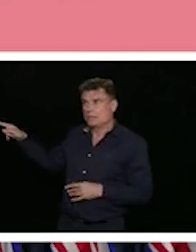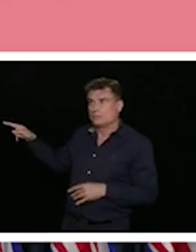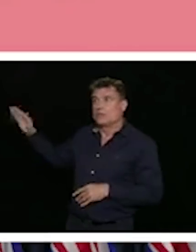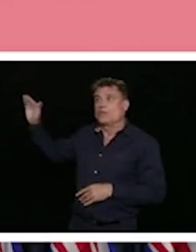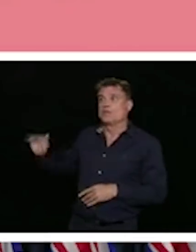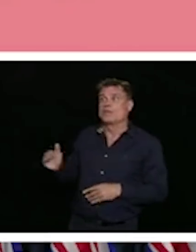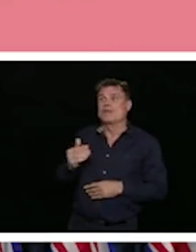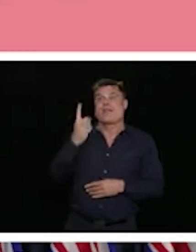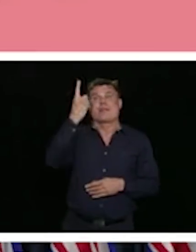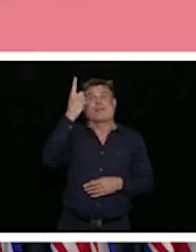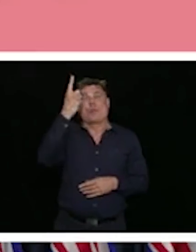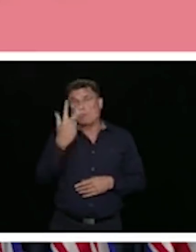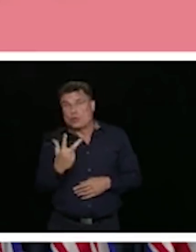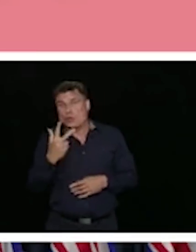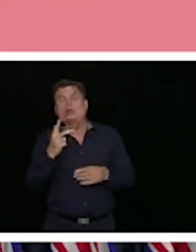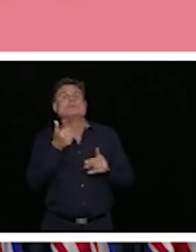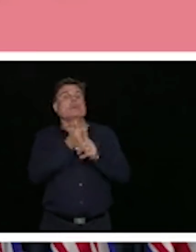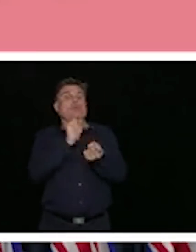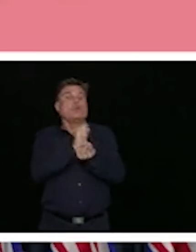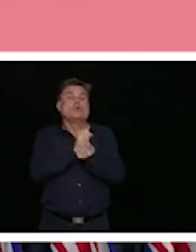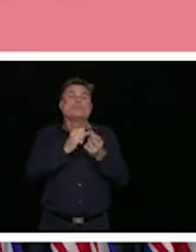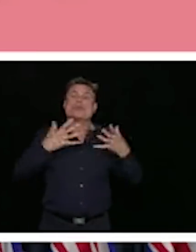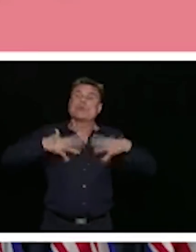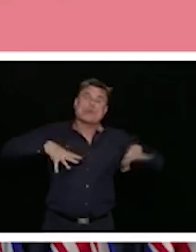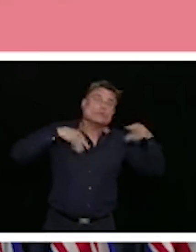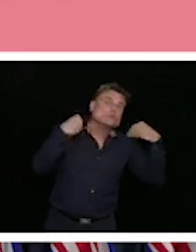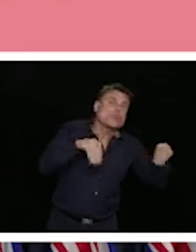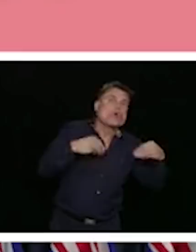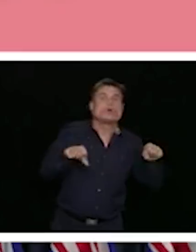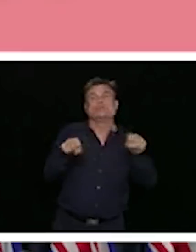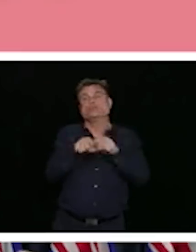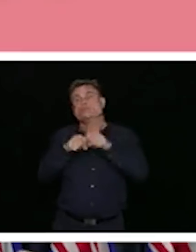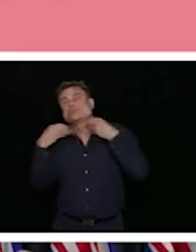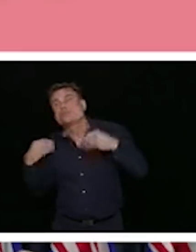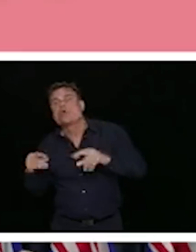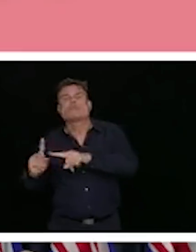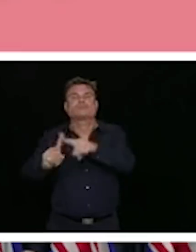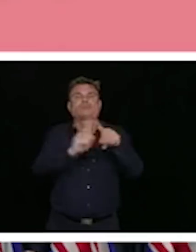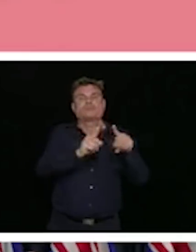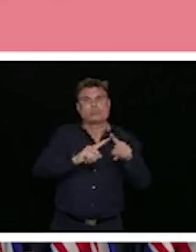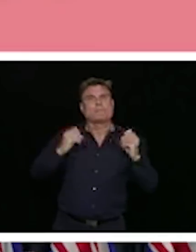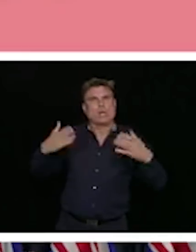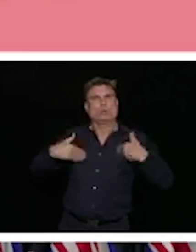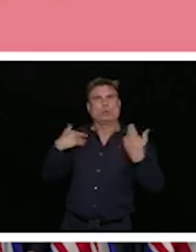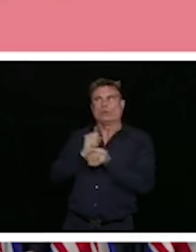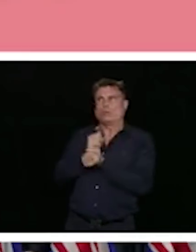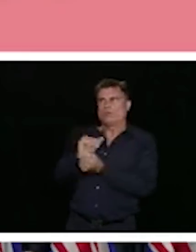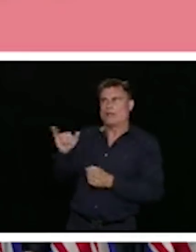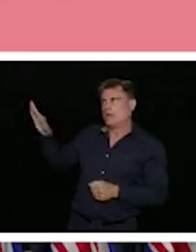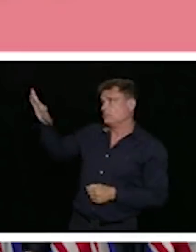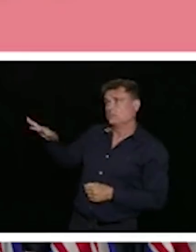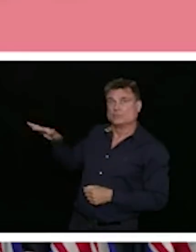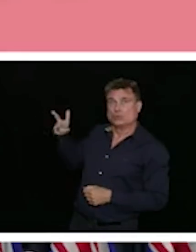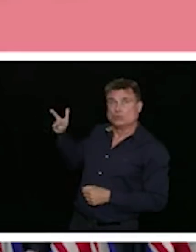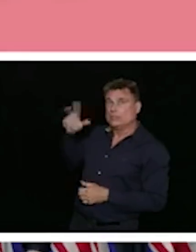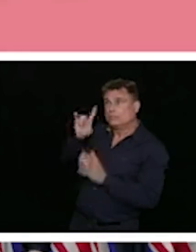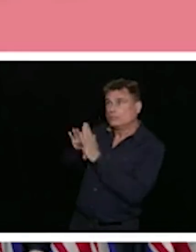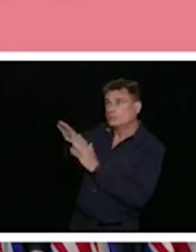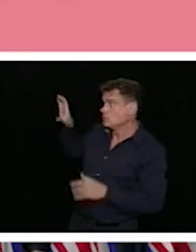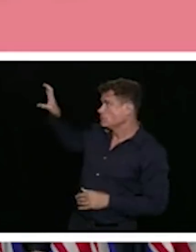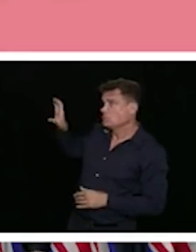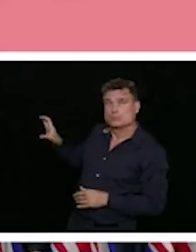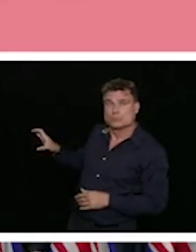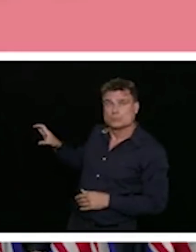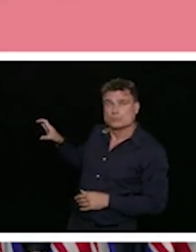And this speaks to us as well around how important it is in our restart program to support these areas of